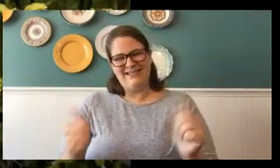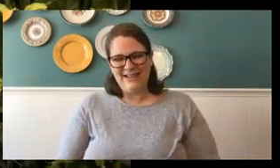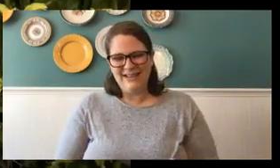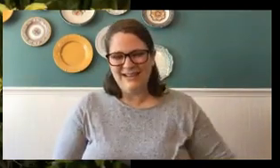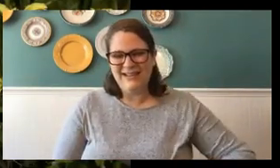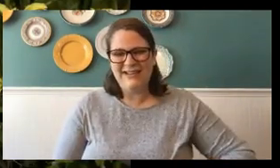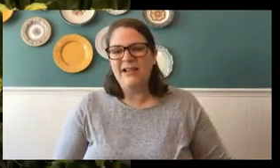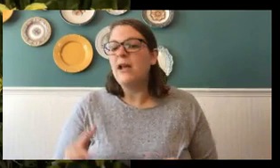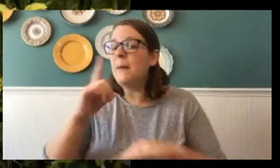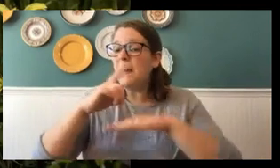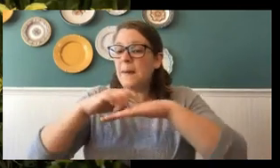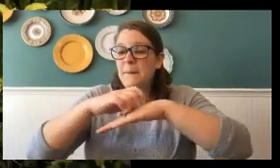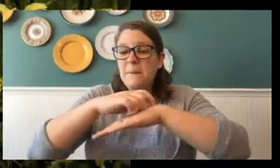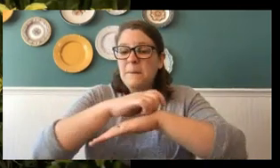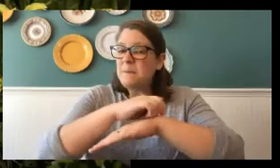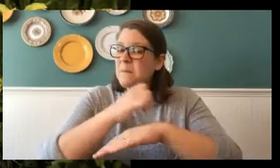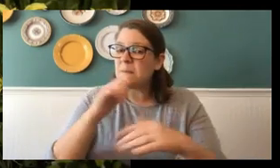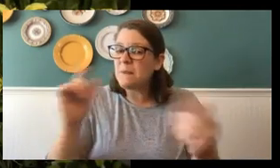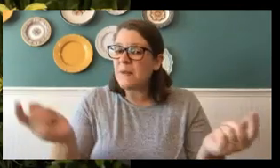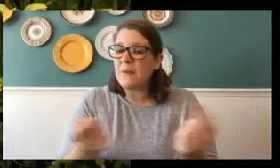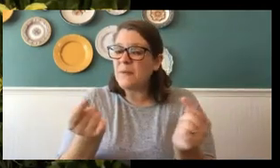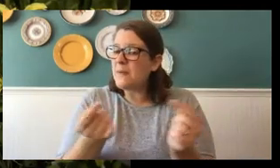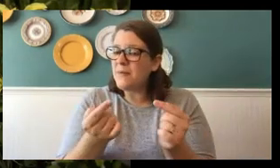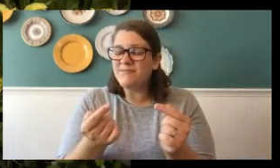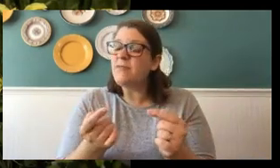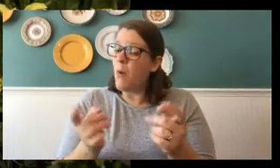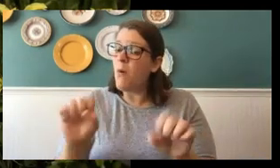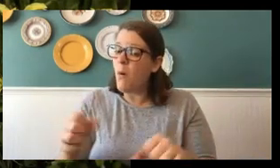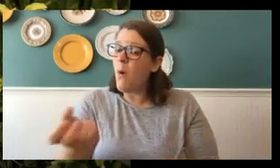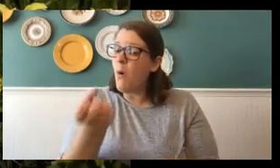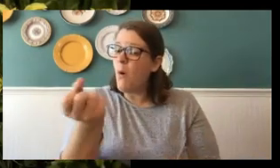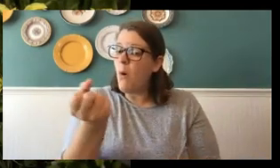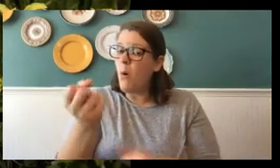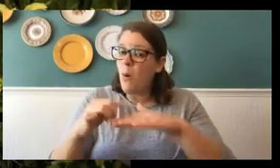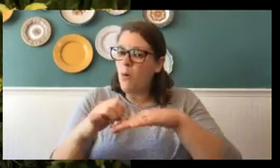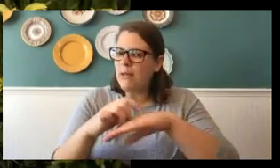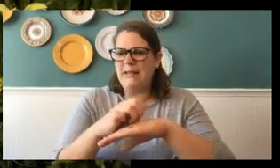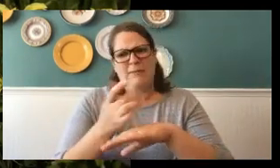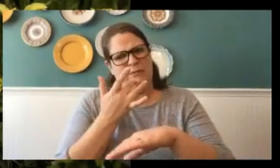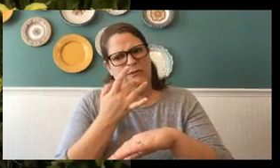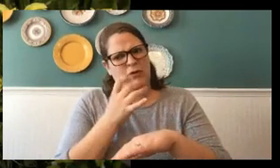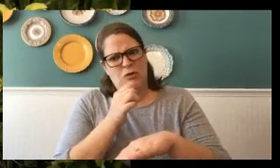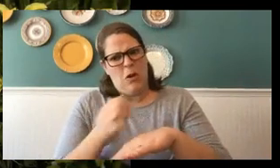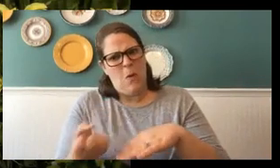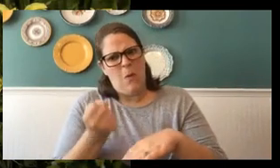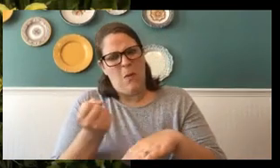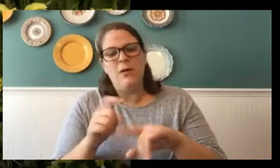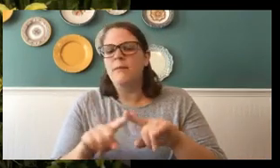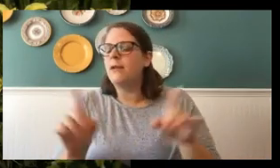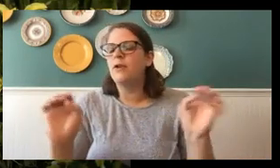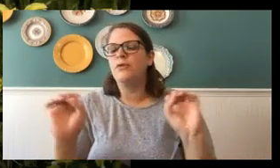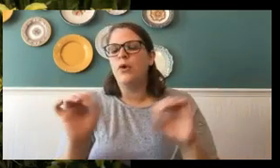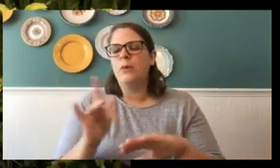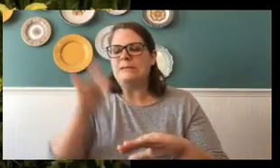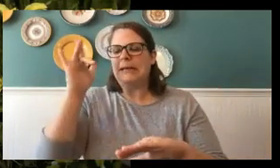Guys, caterpillars don't hurt. You can hold caterpillars. They prefer you not to. But there is no stinging